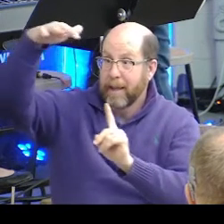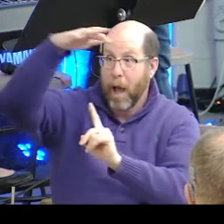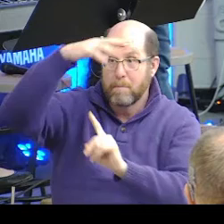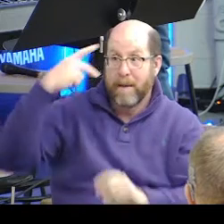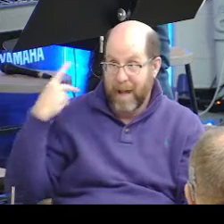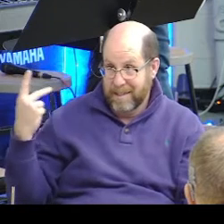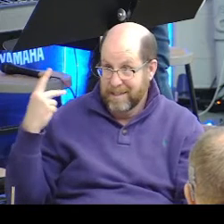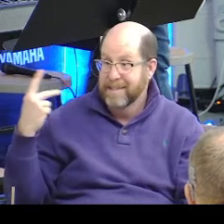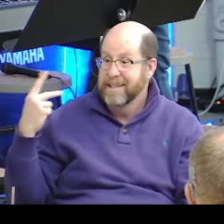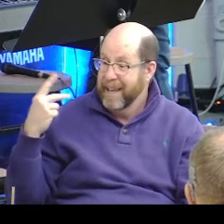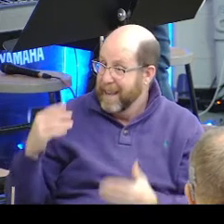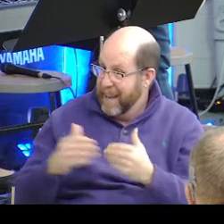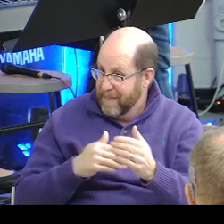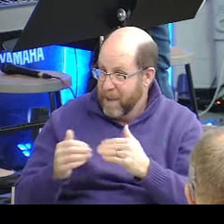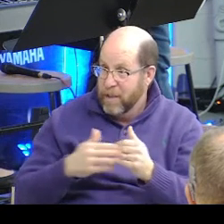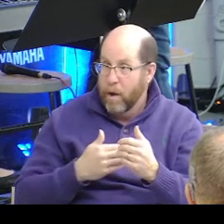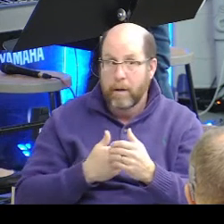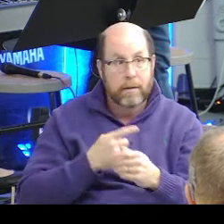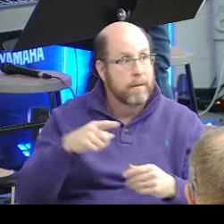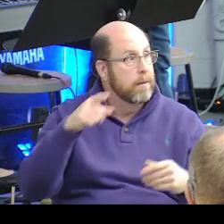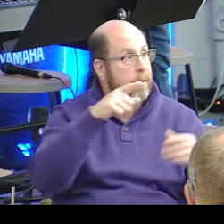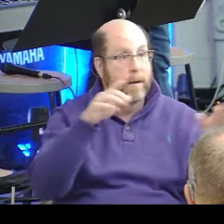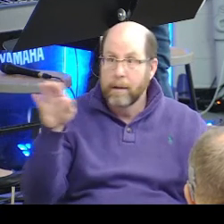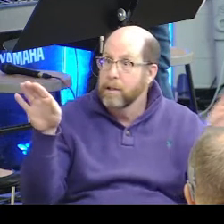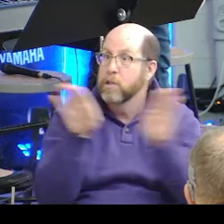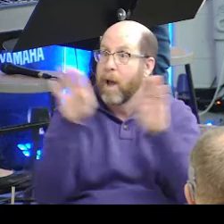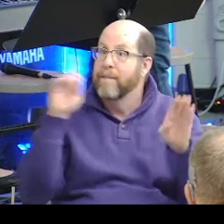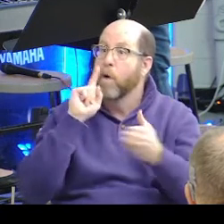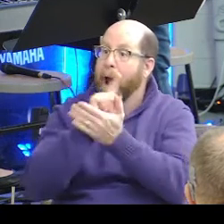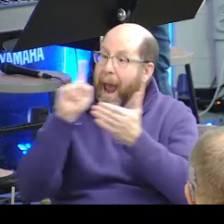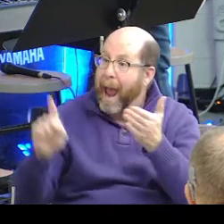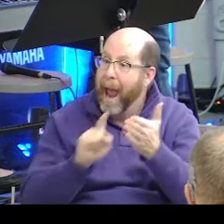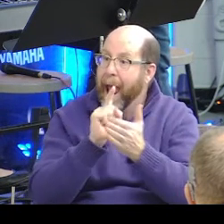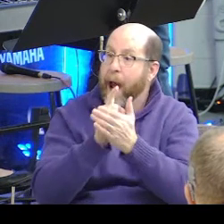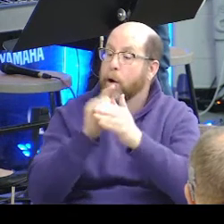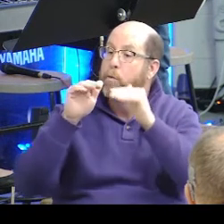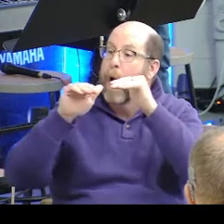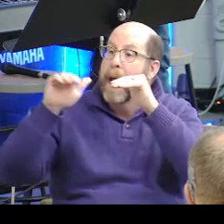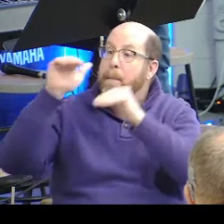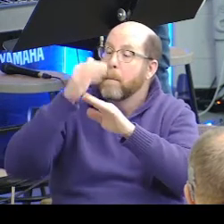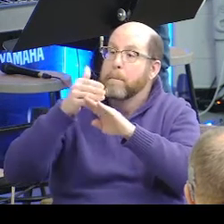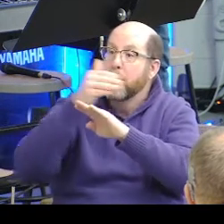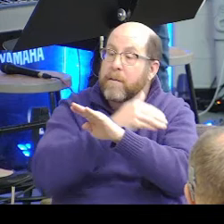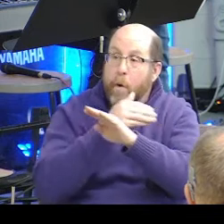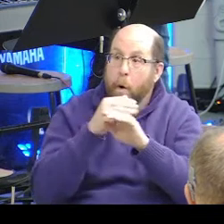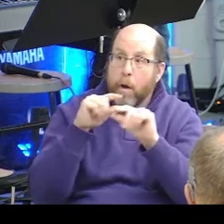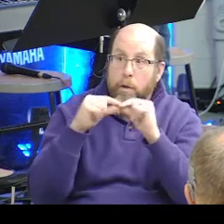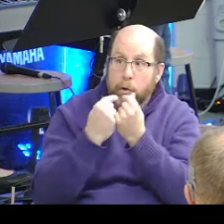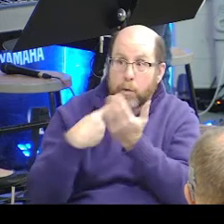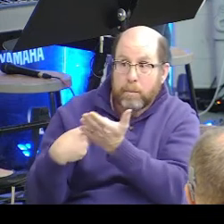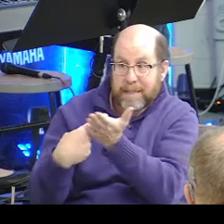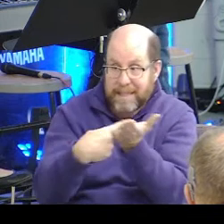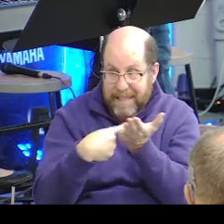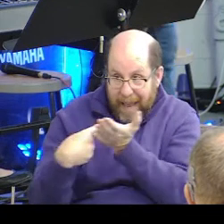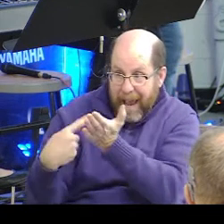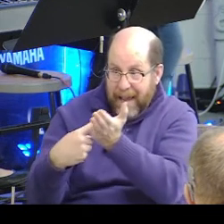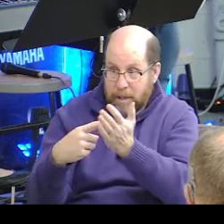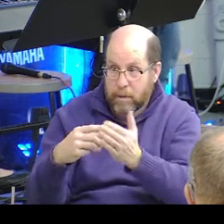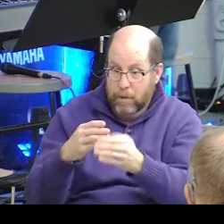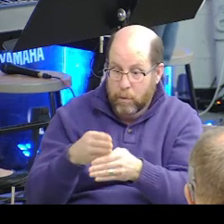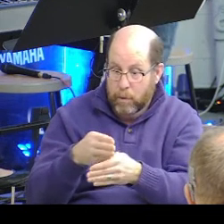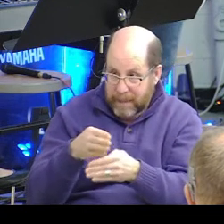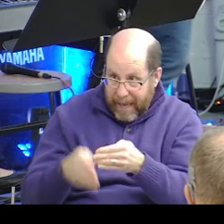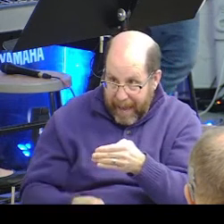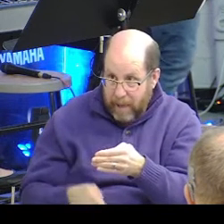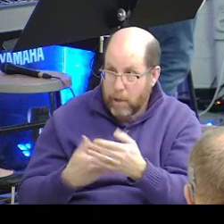Even though all the doors had been shut for an hour, right above, right before the group discussions were due to end,